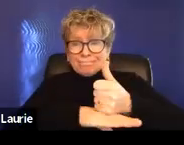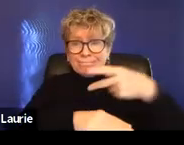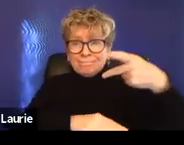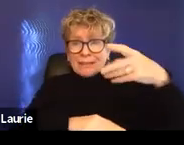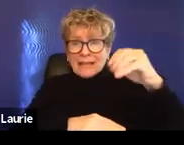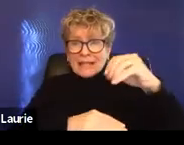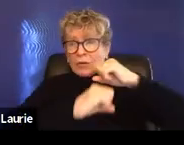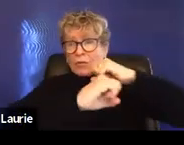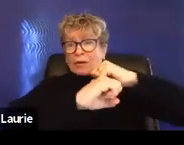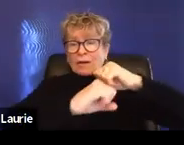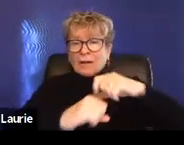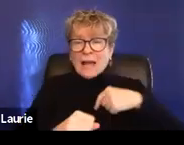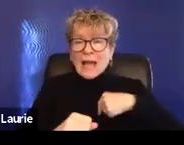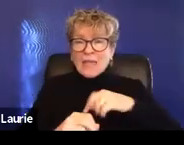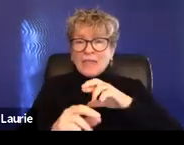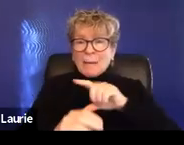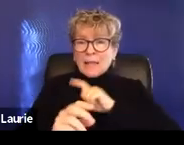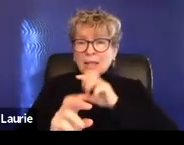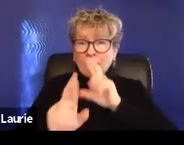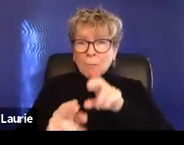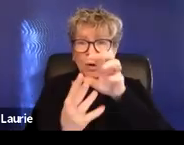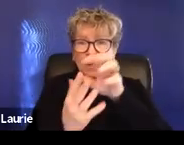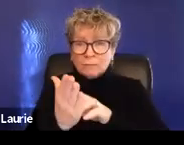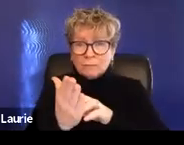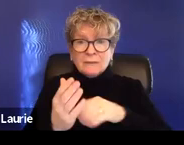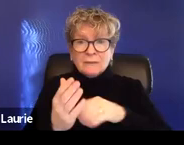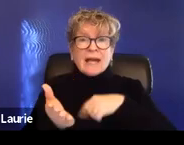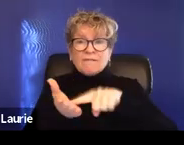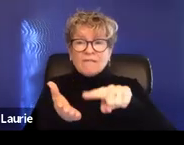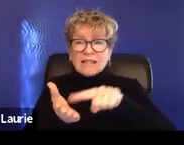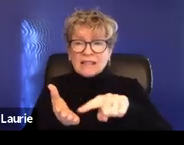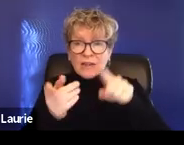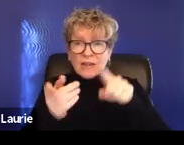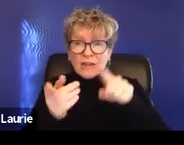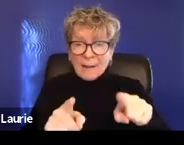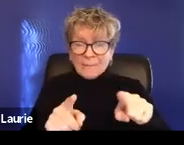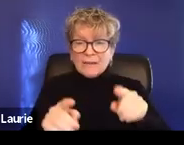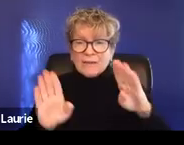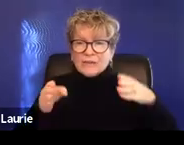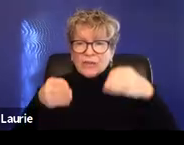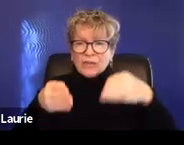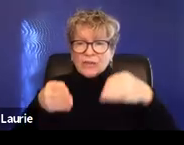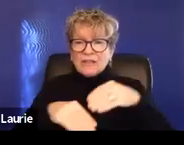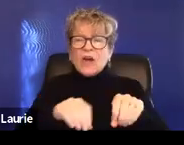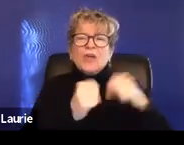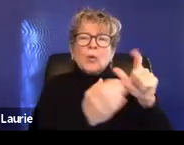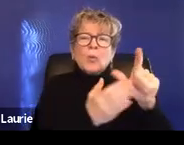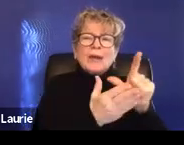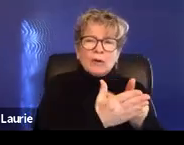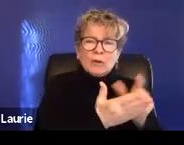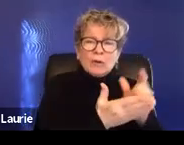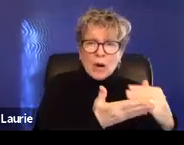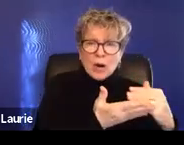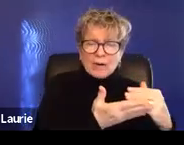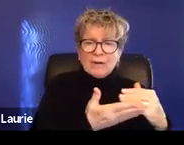that police report is made and then the investigation is happening. And the focus has been on the criminal side and the civil protection